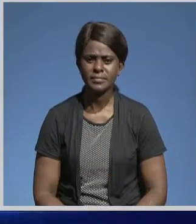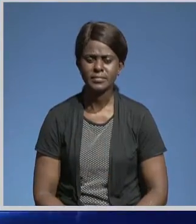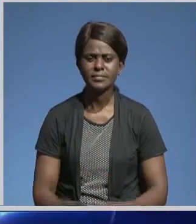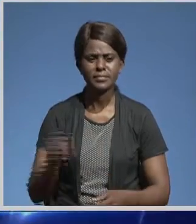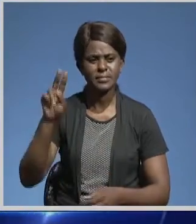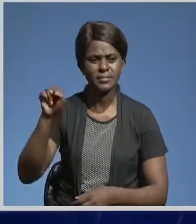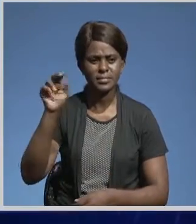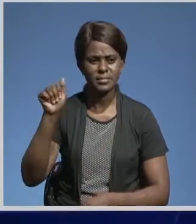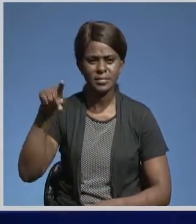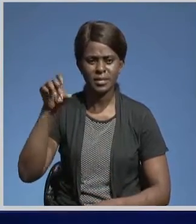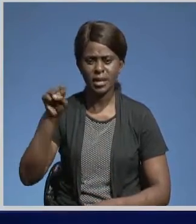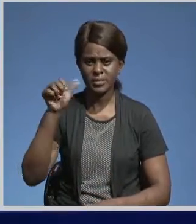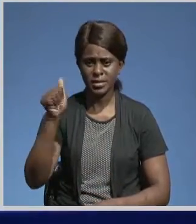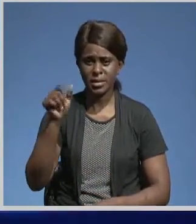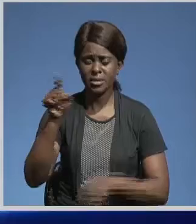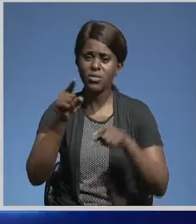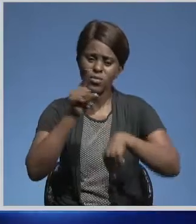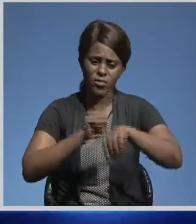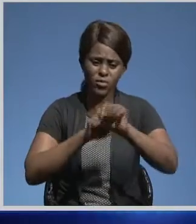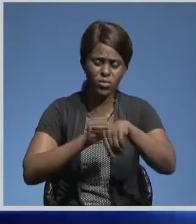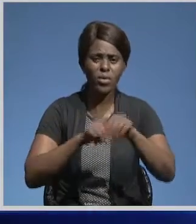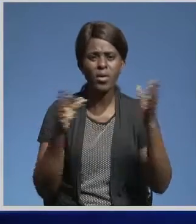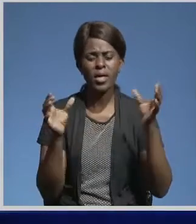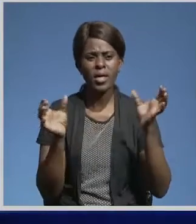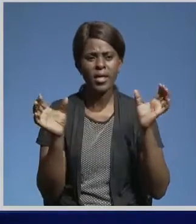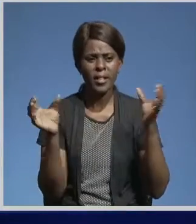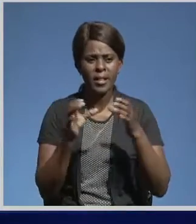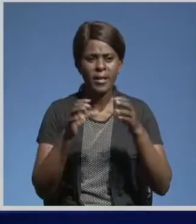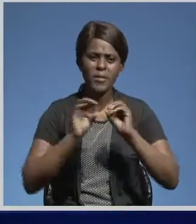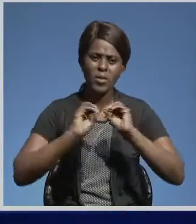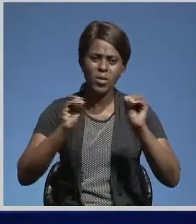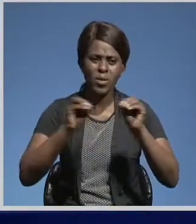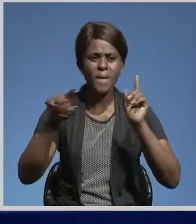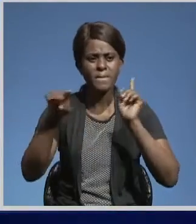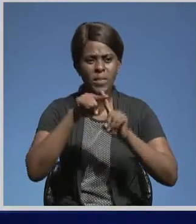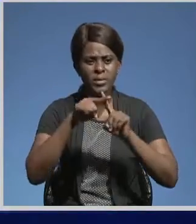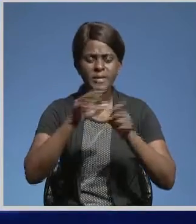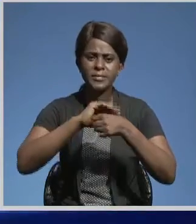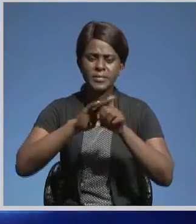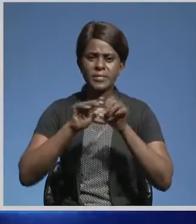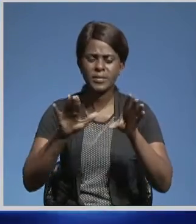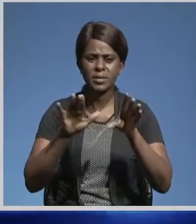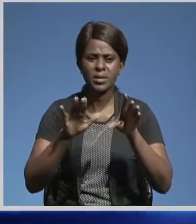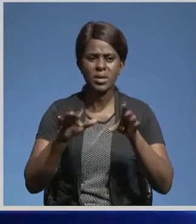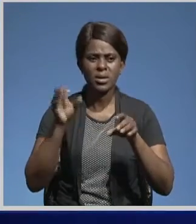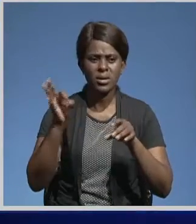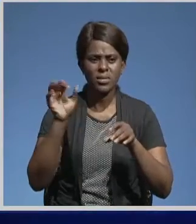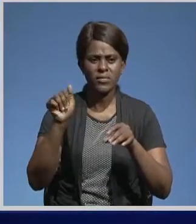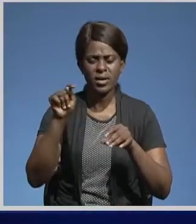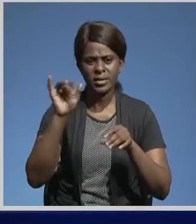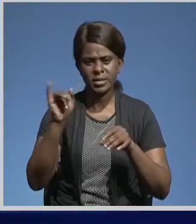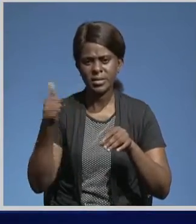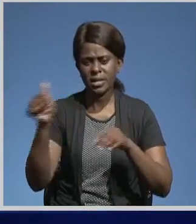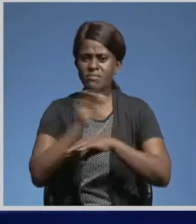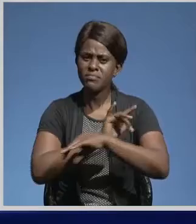NAPSA Stars Football Club head coach Mohamed Fatih has tested positive to COVID-19. Fatih, who was seemingly